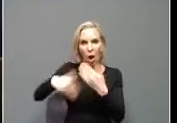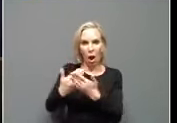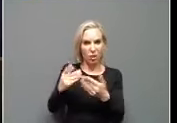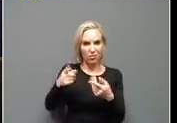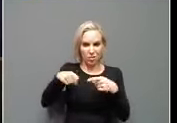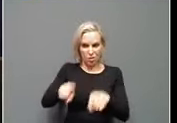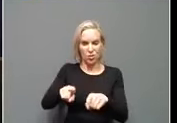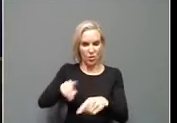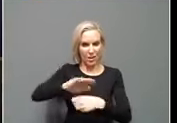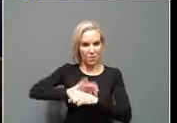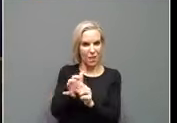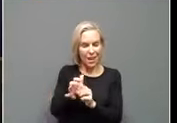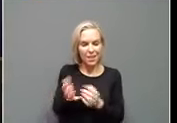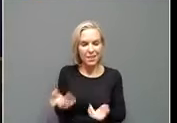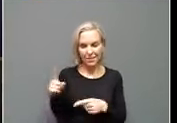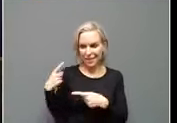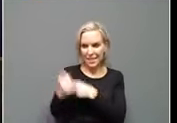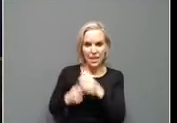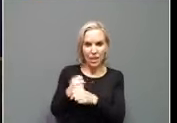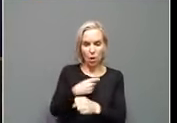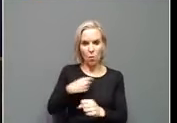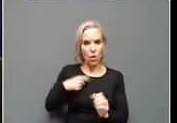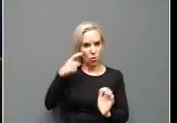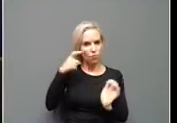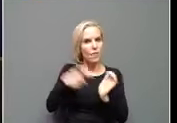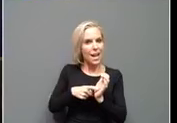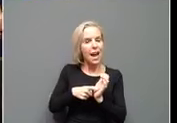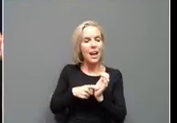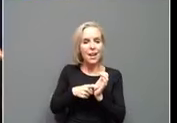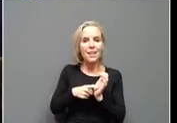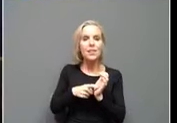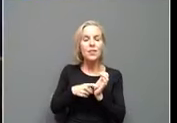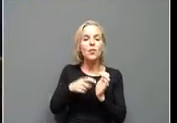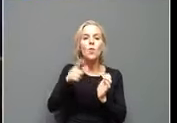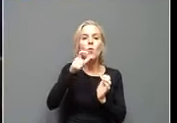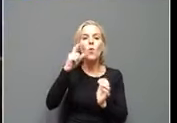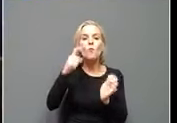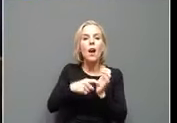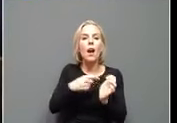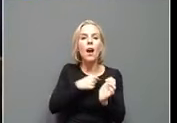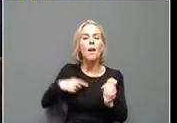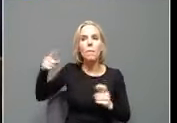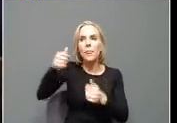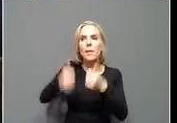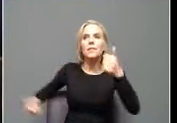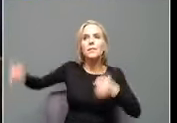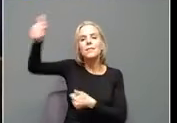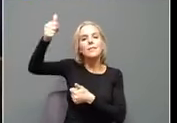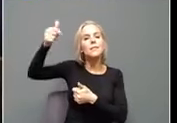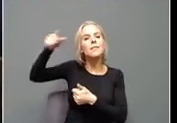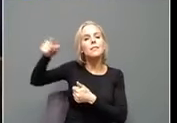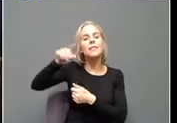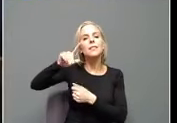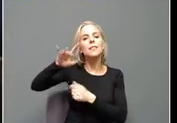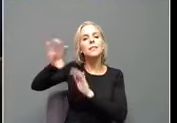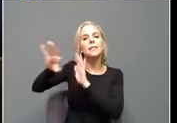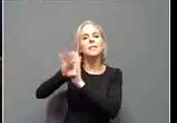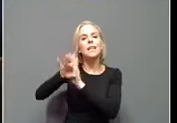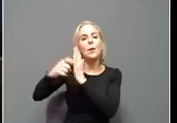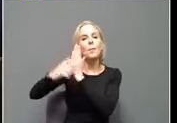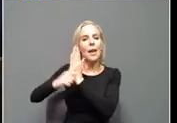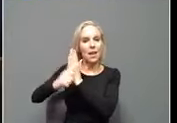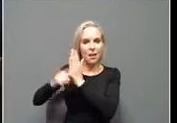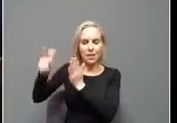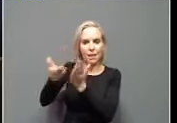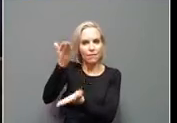month, we were recognized for that work by one of the top industry publications, Site Selection Magazine. They validated our